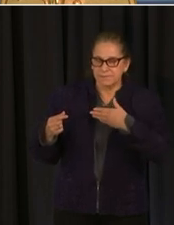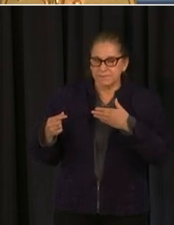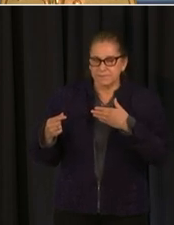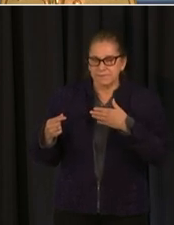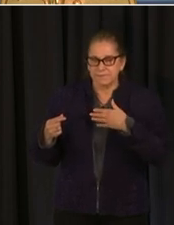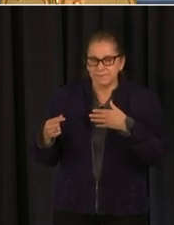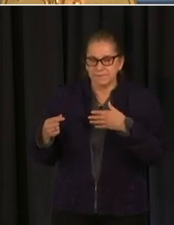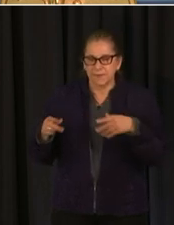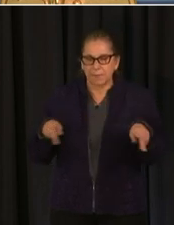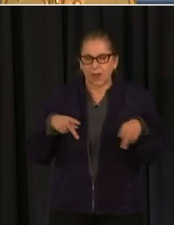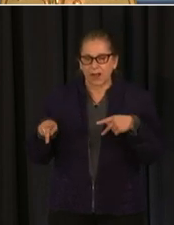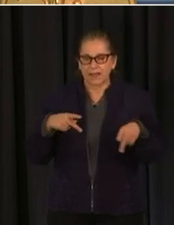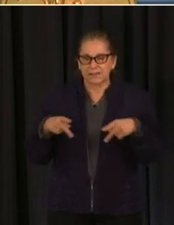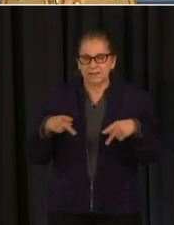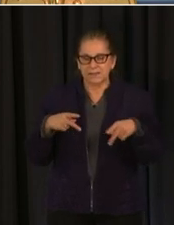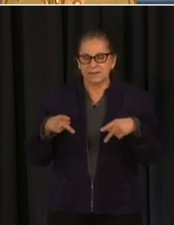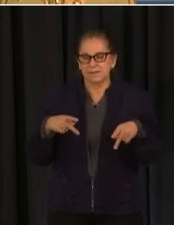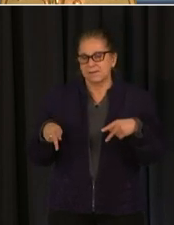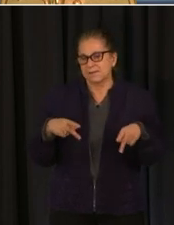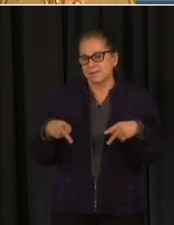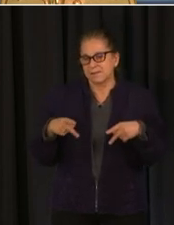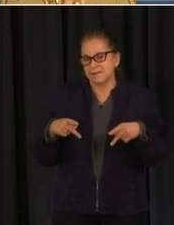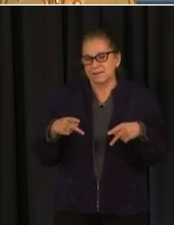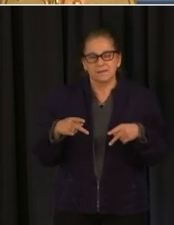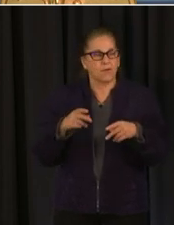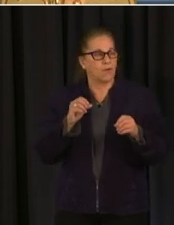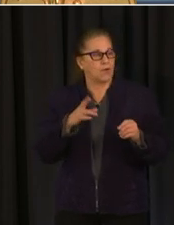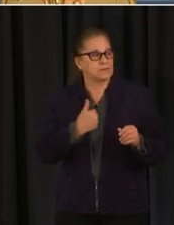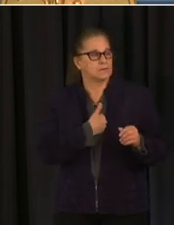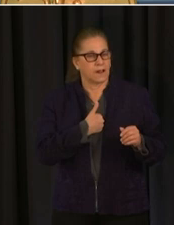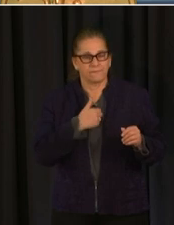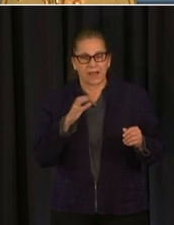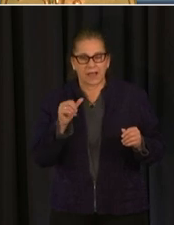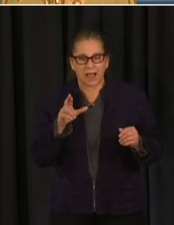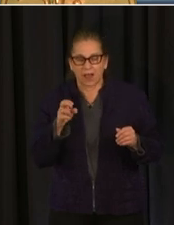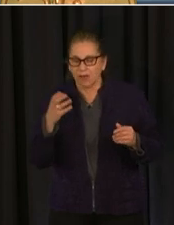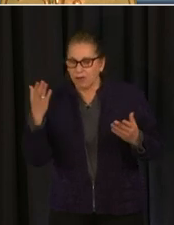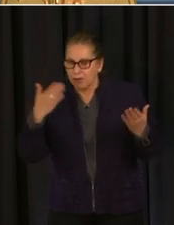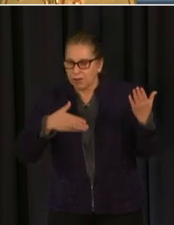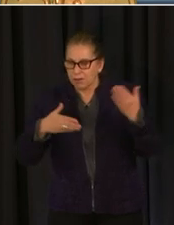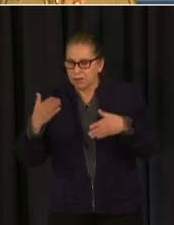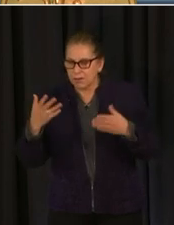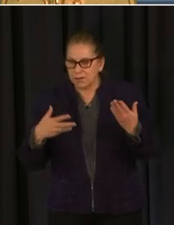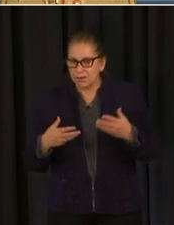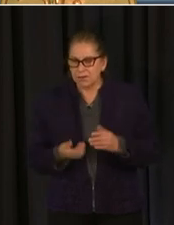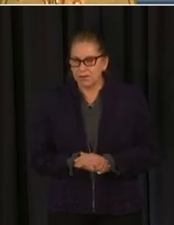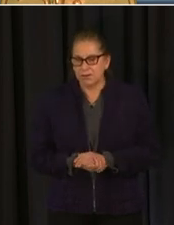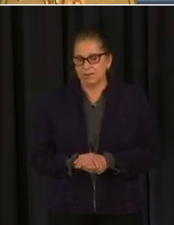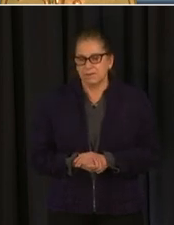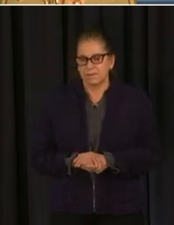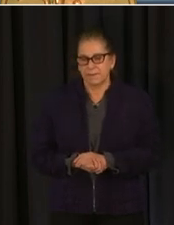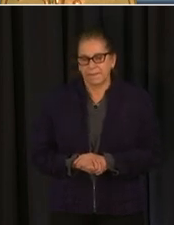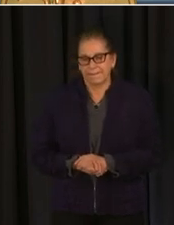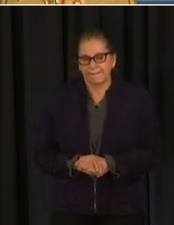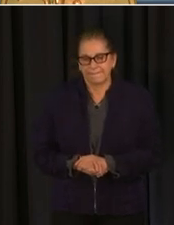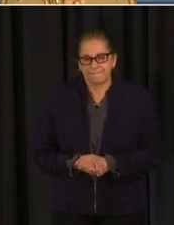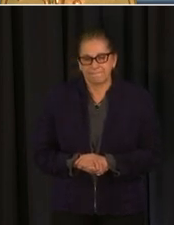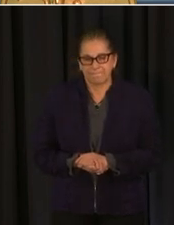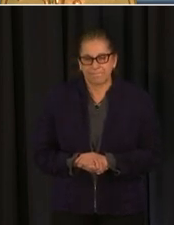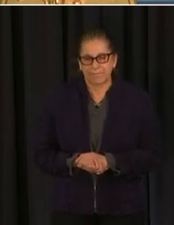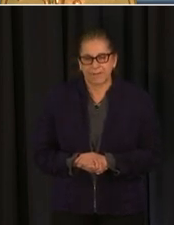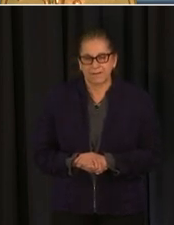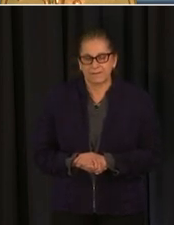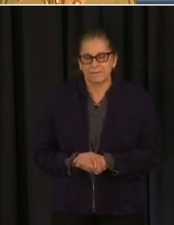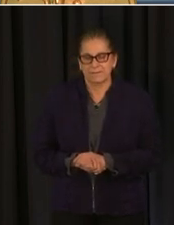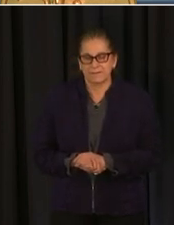and uh win the chance to support a local retailer by entering to win uh the dc shop eat